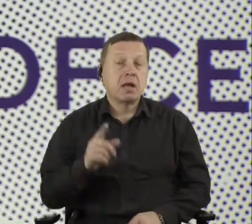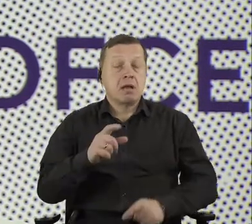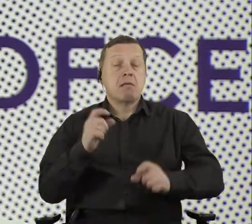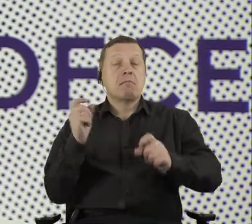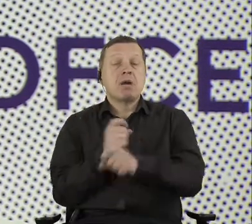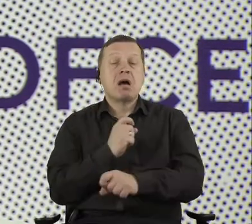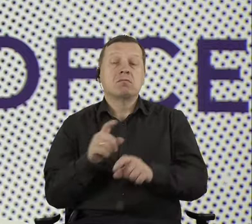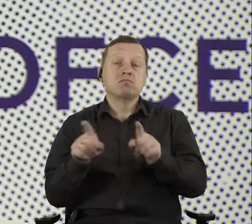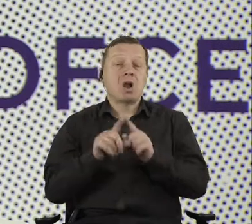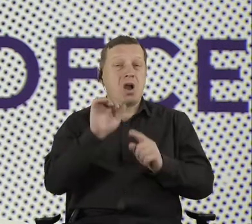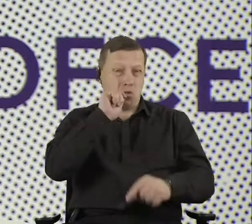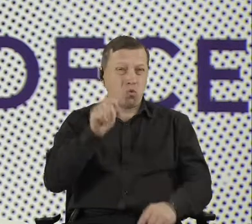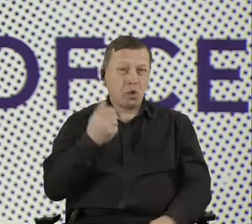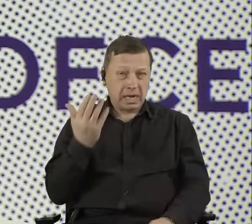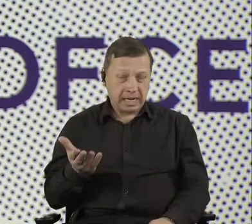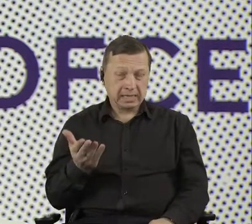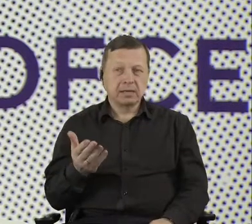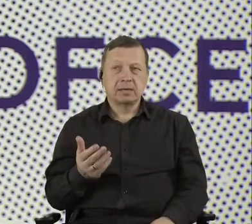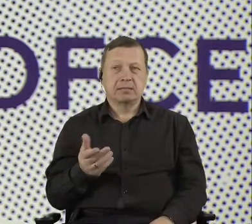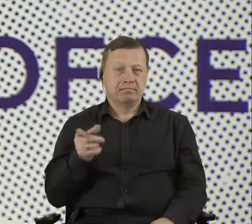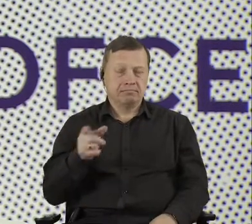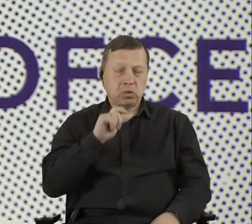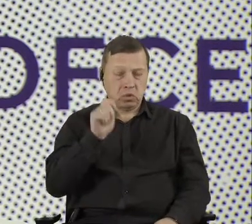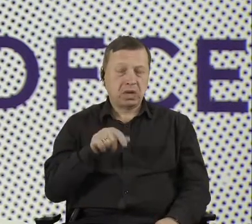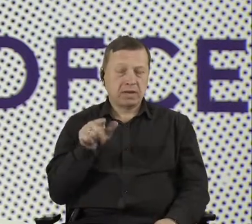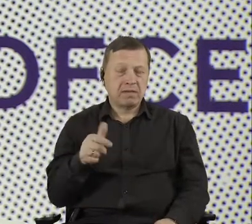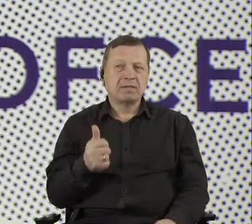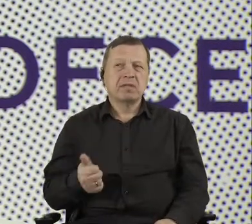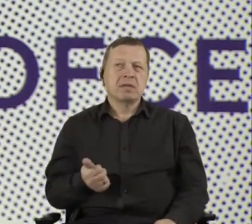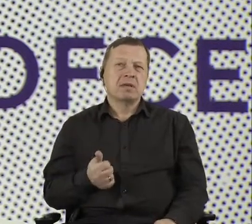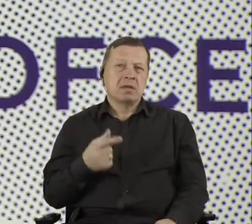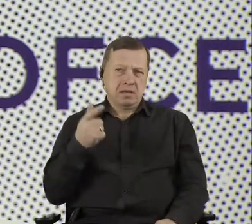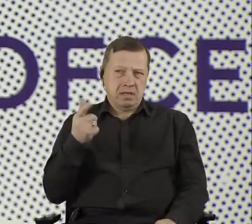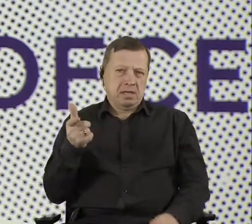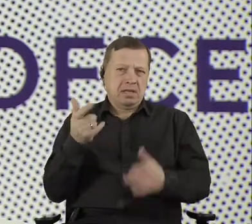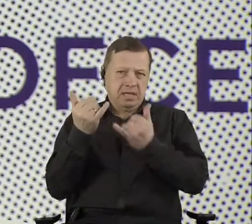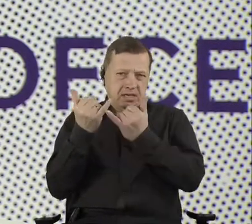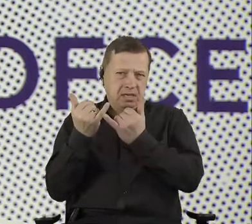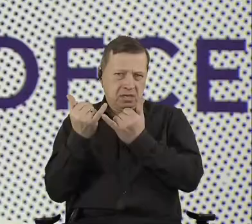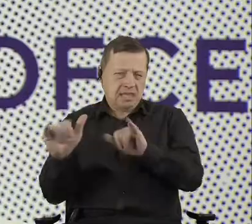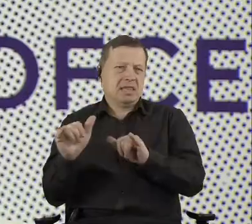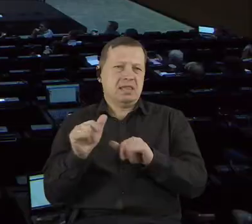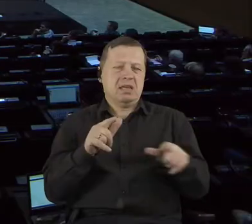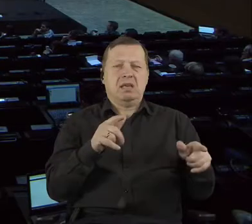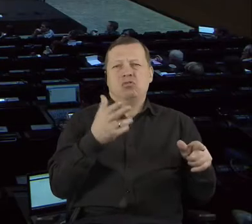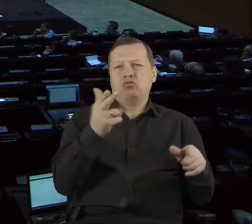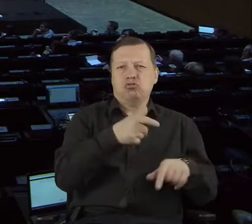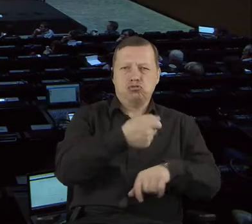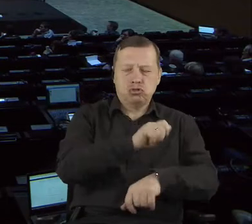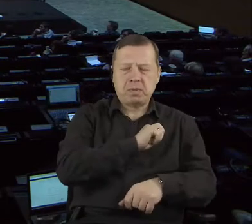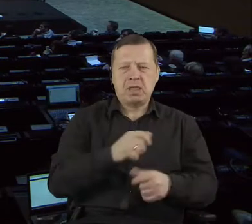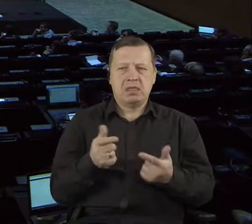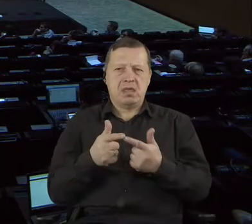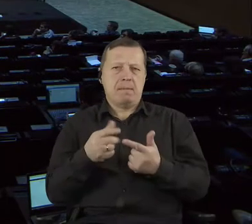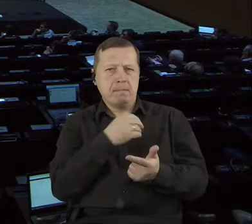are some things that for sure differ from Spain, Estonia, and Poland. We needed to operate in the low